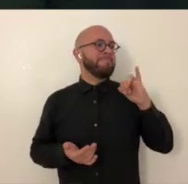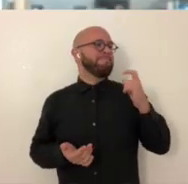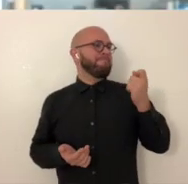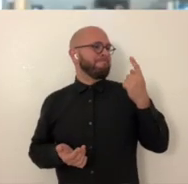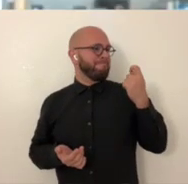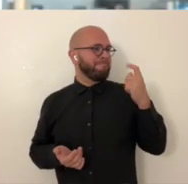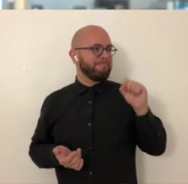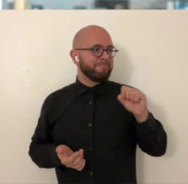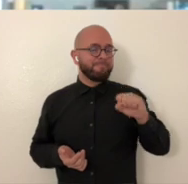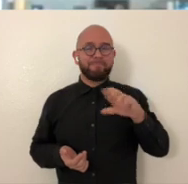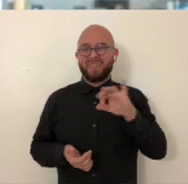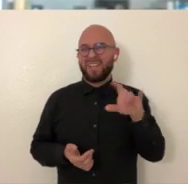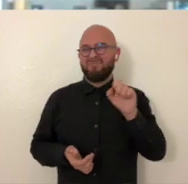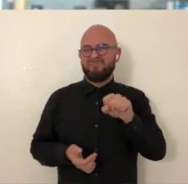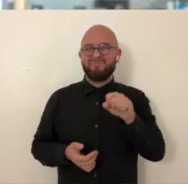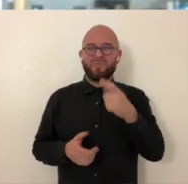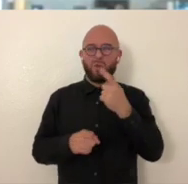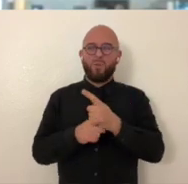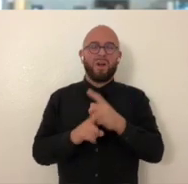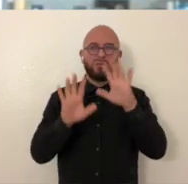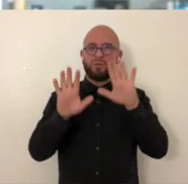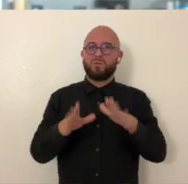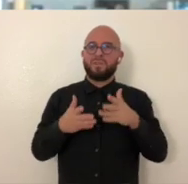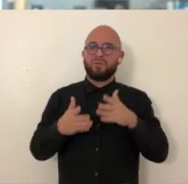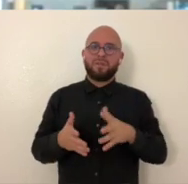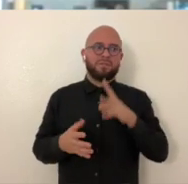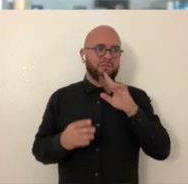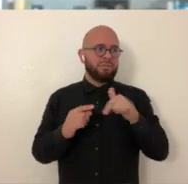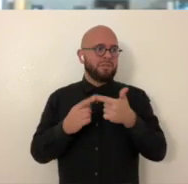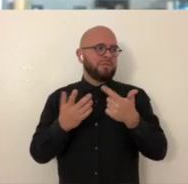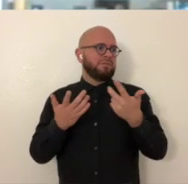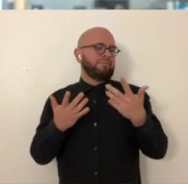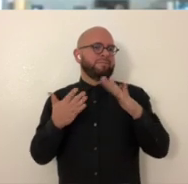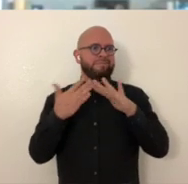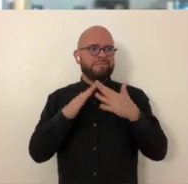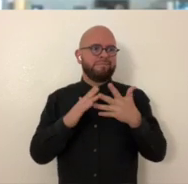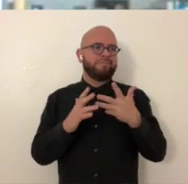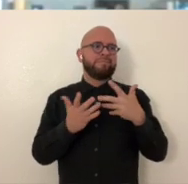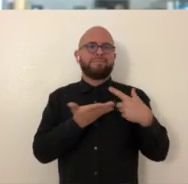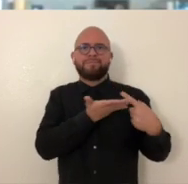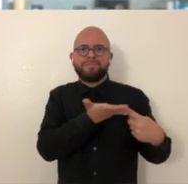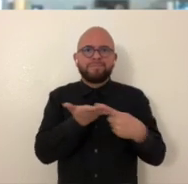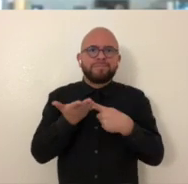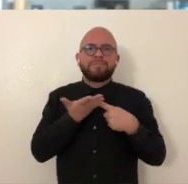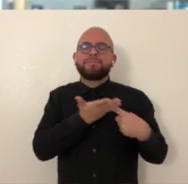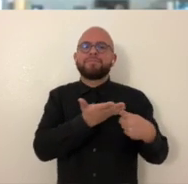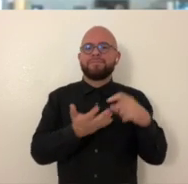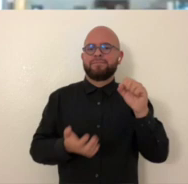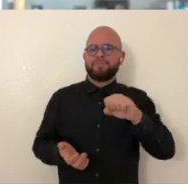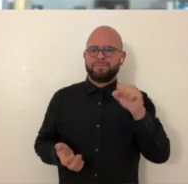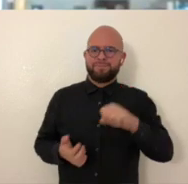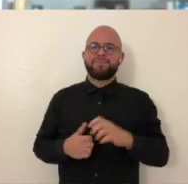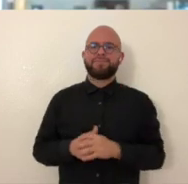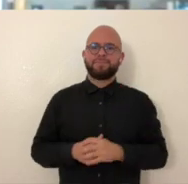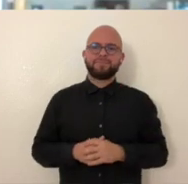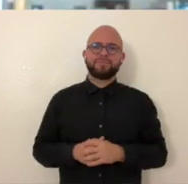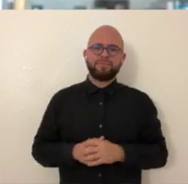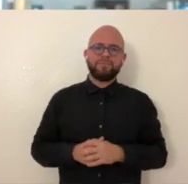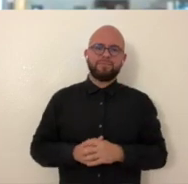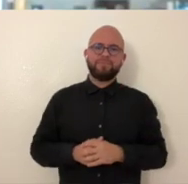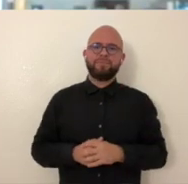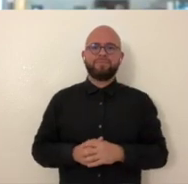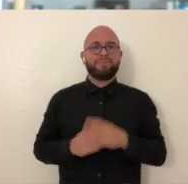That makes a lot of sense. And yeah, what a great way to talk about community and conversation as well, you know,